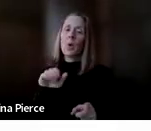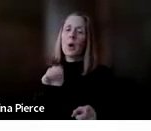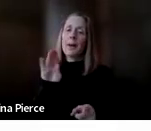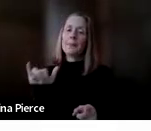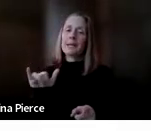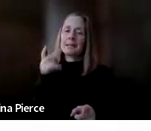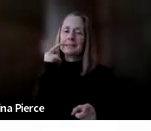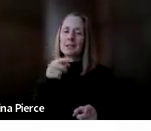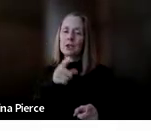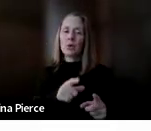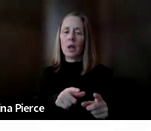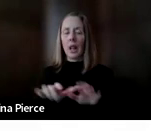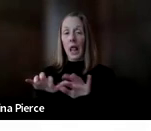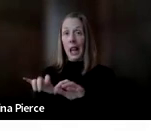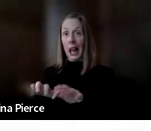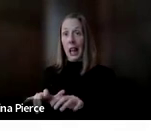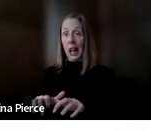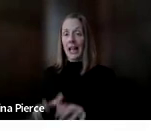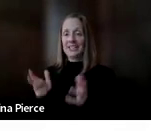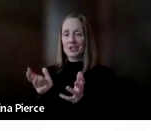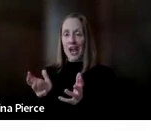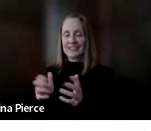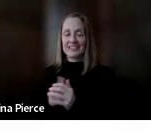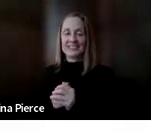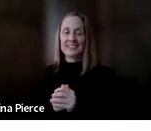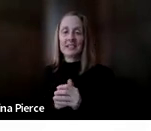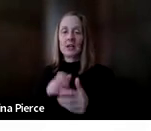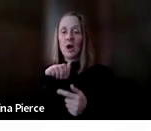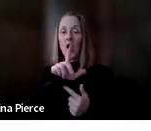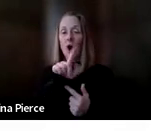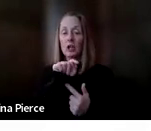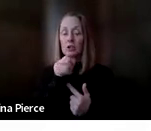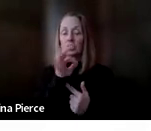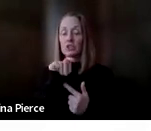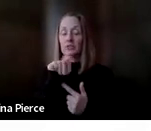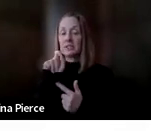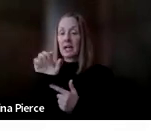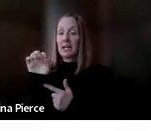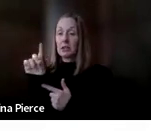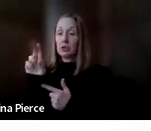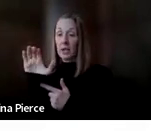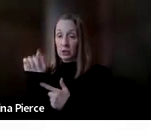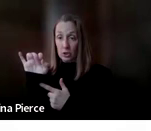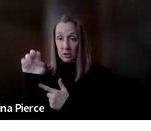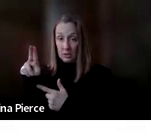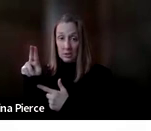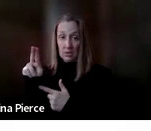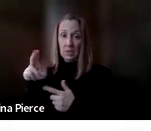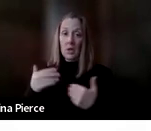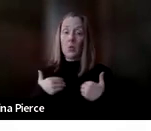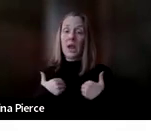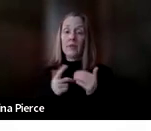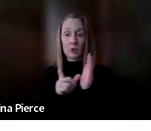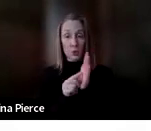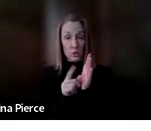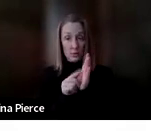it, putting that in the chat. So our website is altshift.education. We do have a newsletter